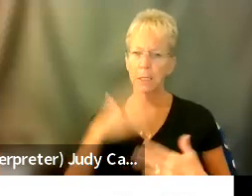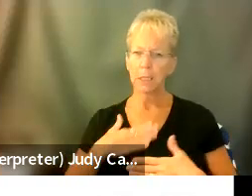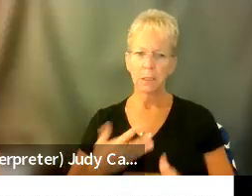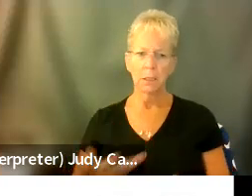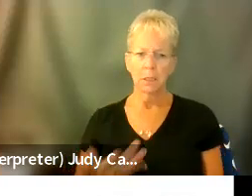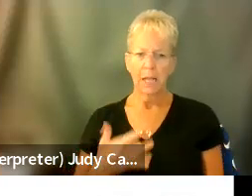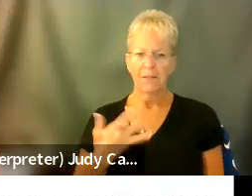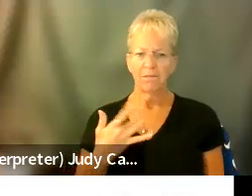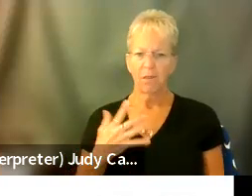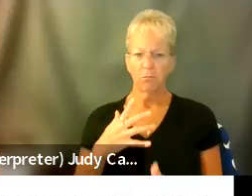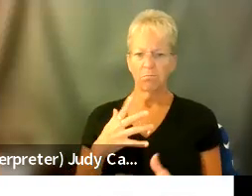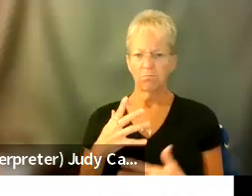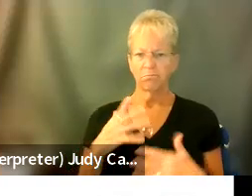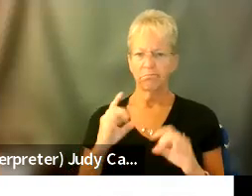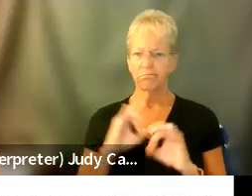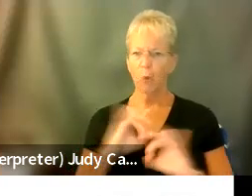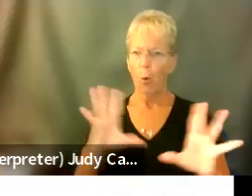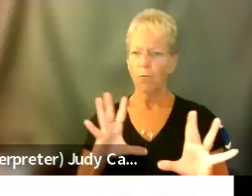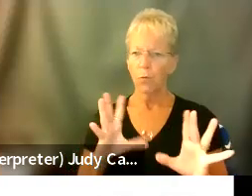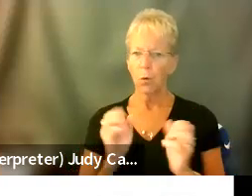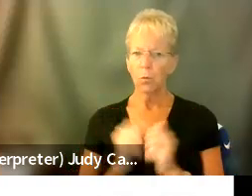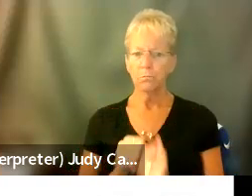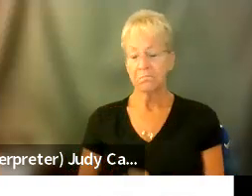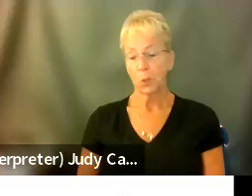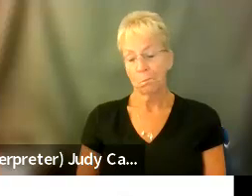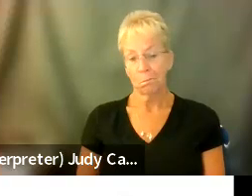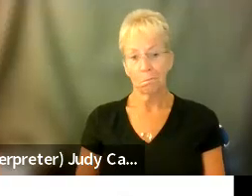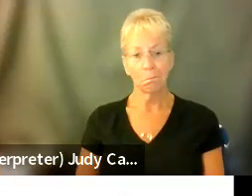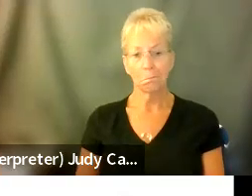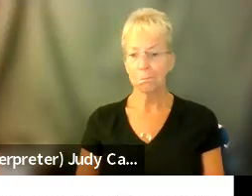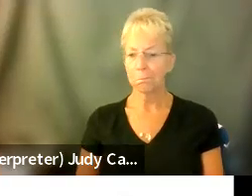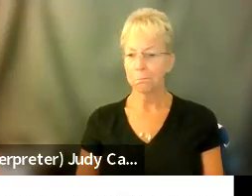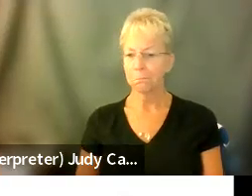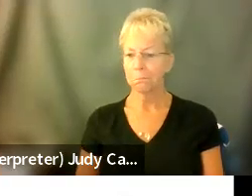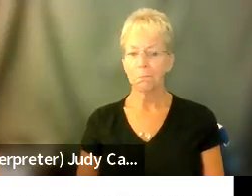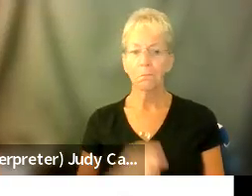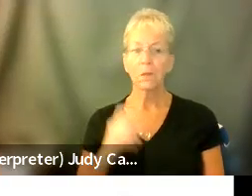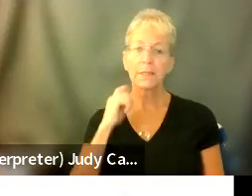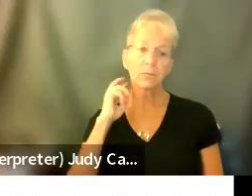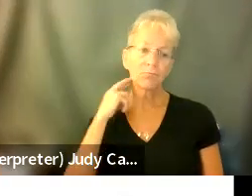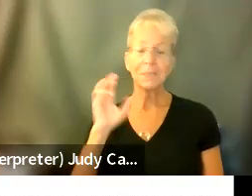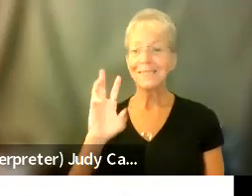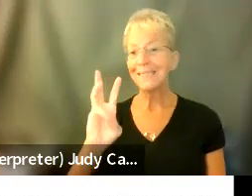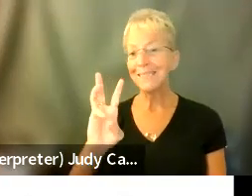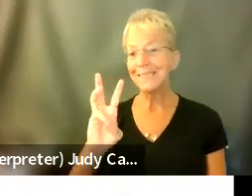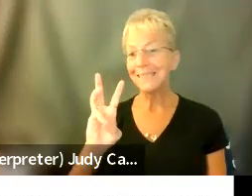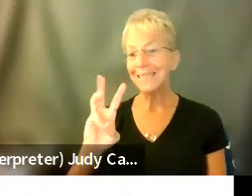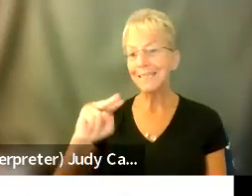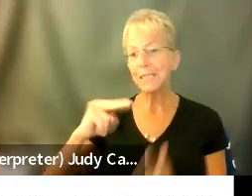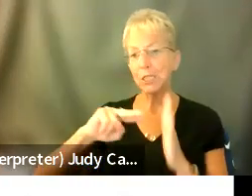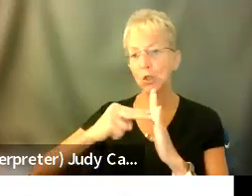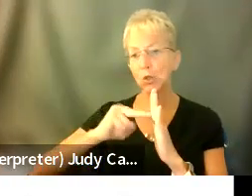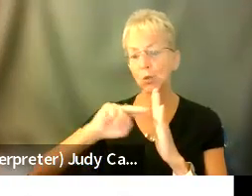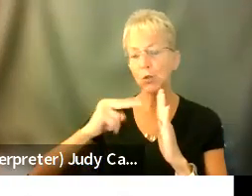felt extremely violated. Um, he removed six loose screws. So